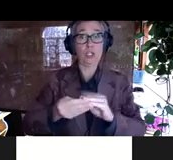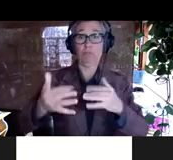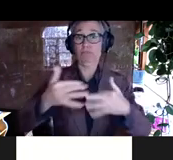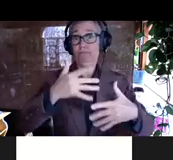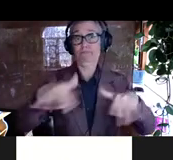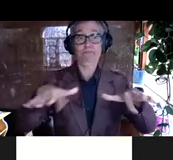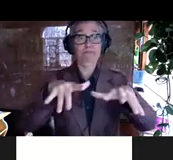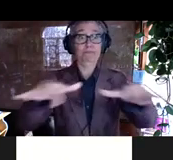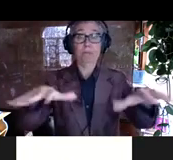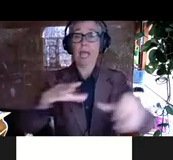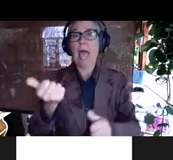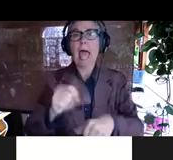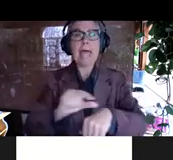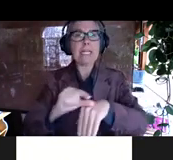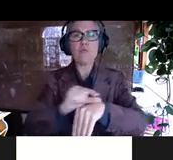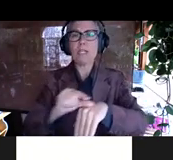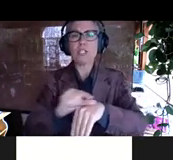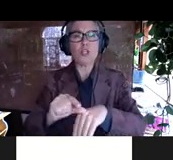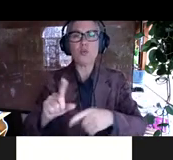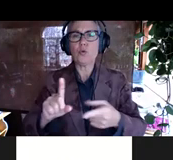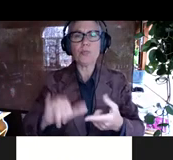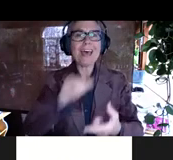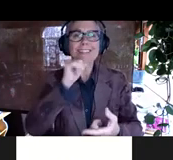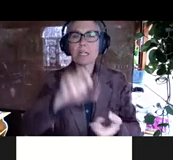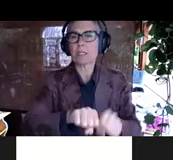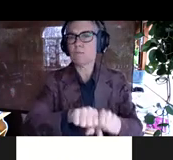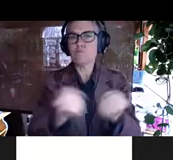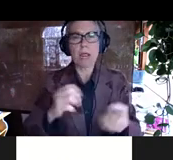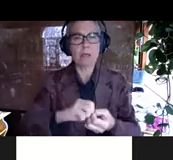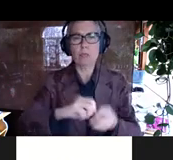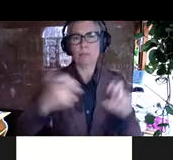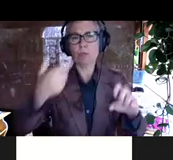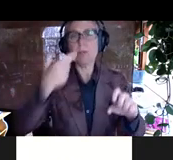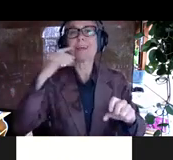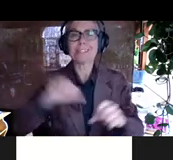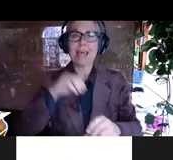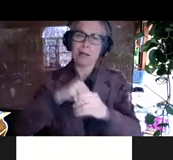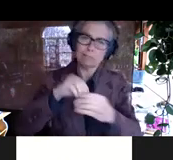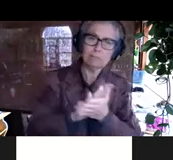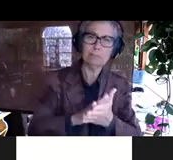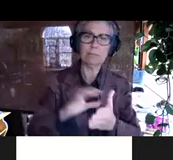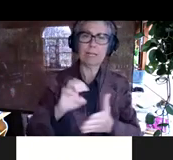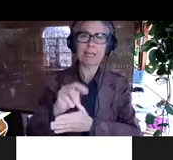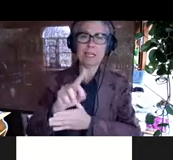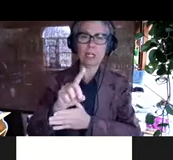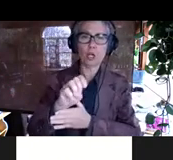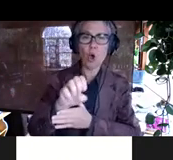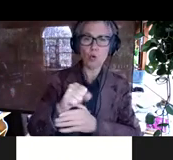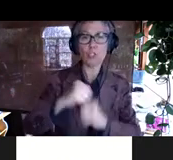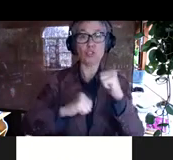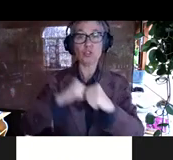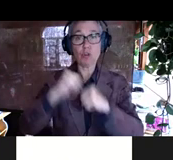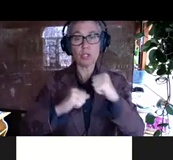for which it doesn't break the protein because that encodes structure and other things. Right. Um, whereas, you know,